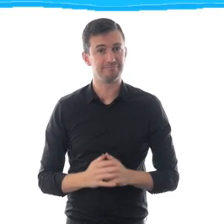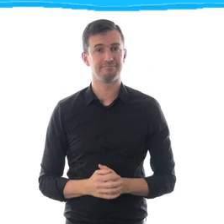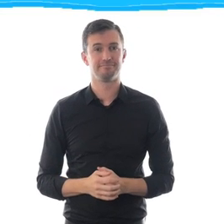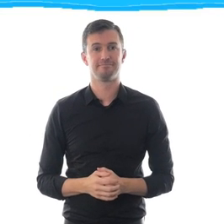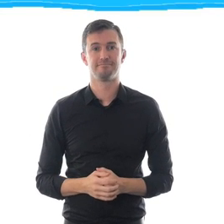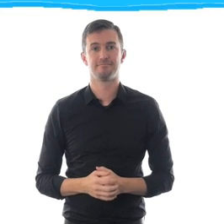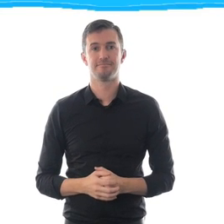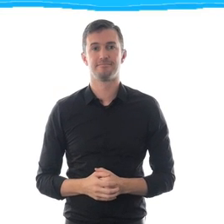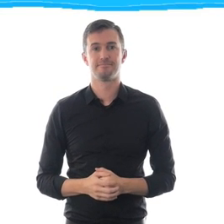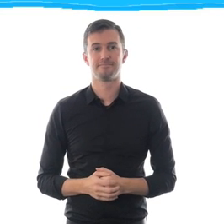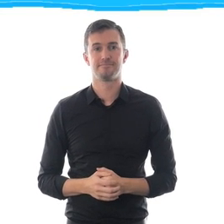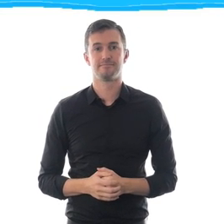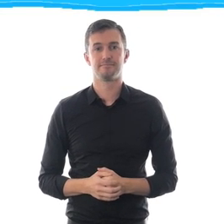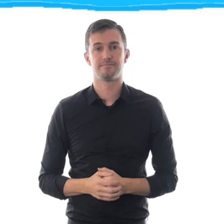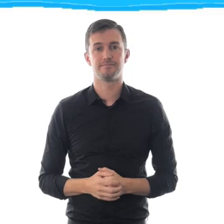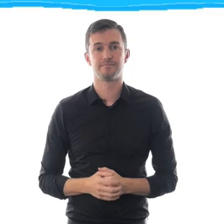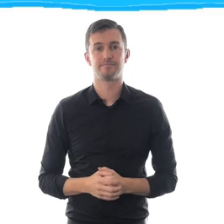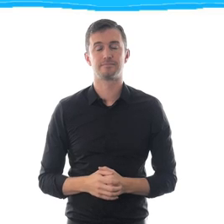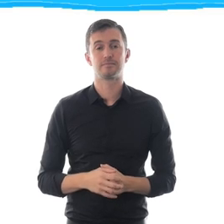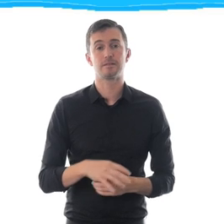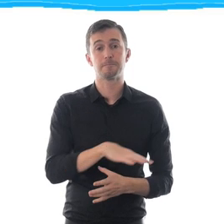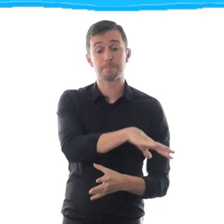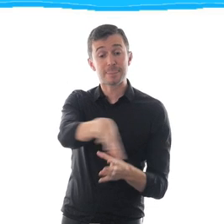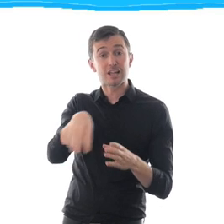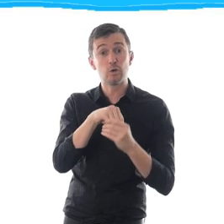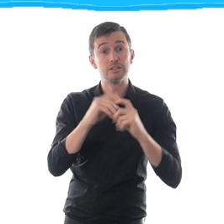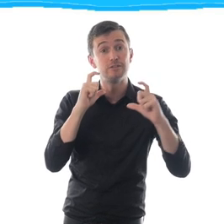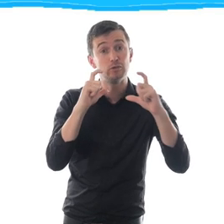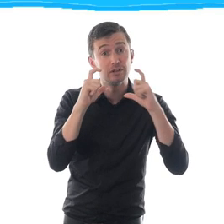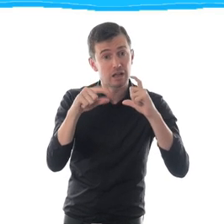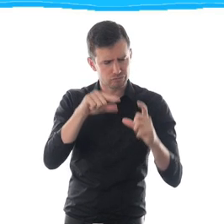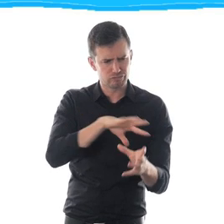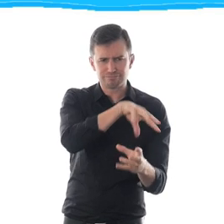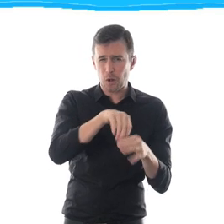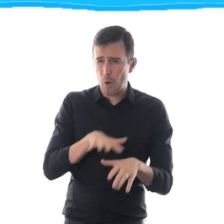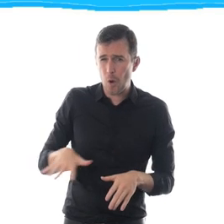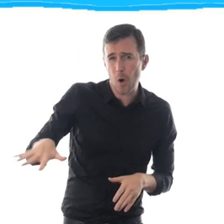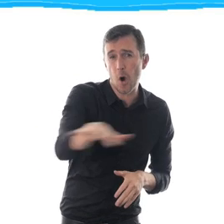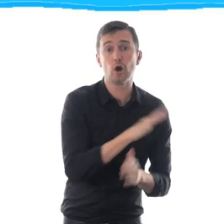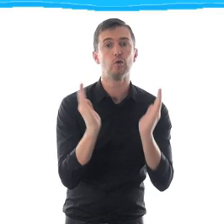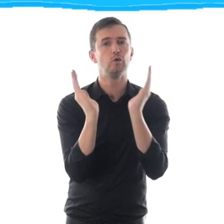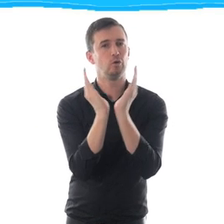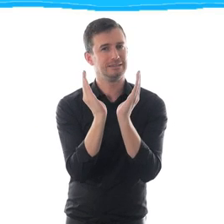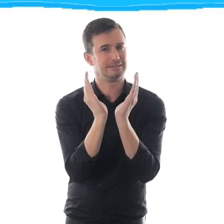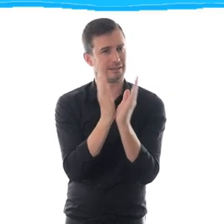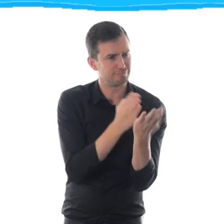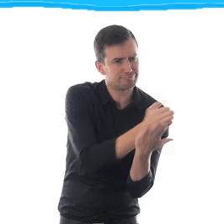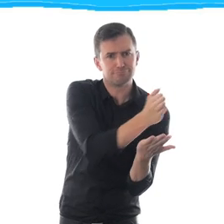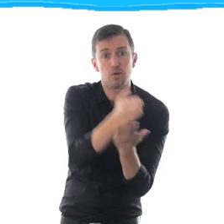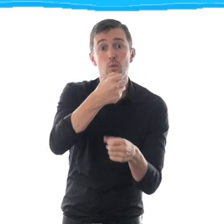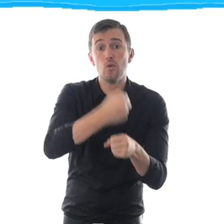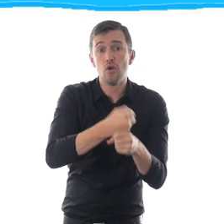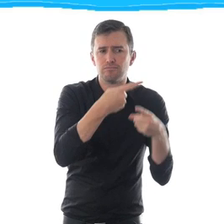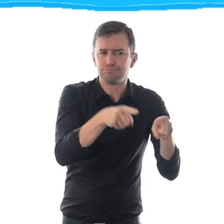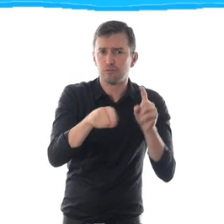Inclusive communication is relevant to all UNICEF areas of work, everywhere. This includes